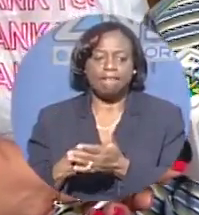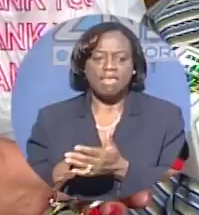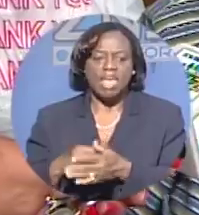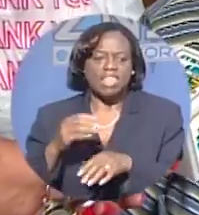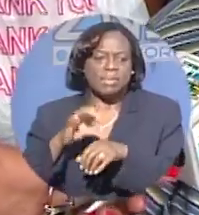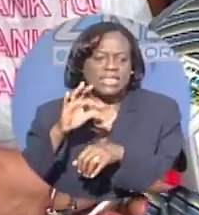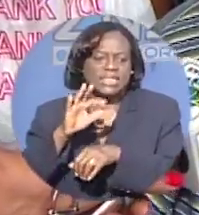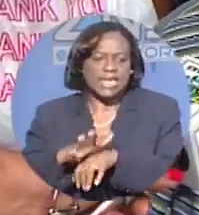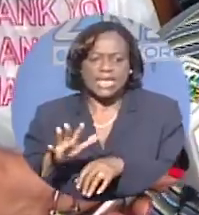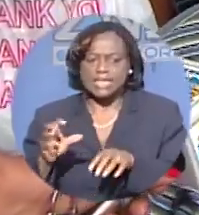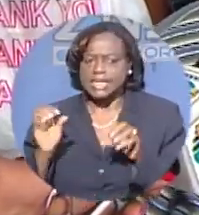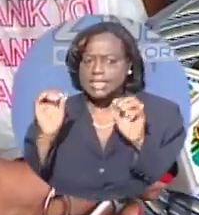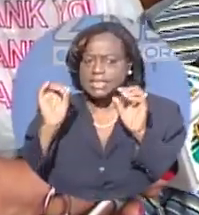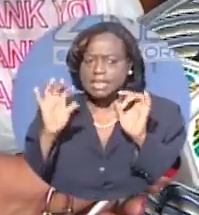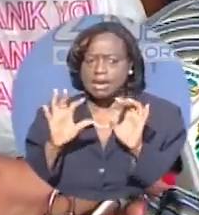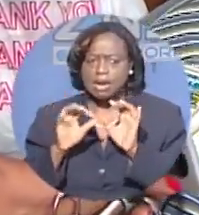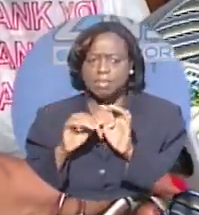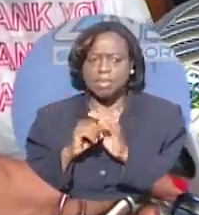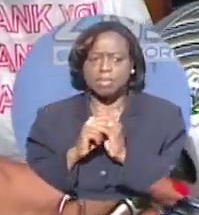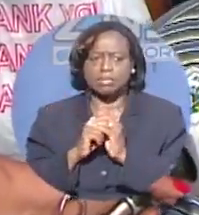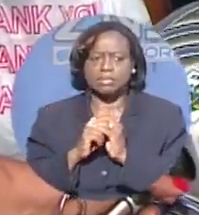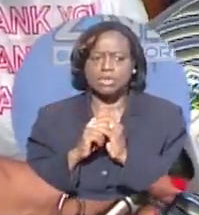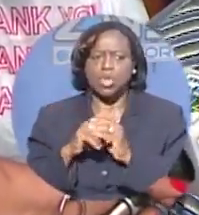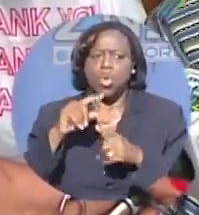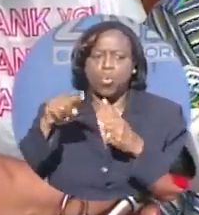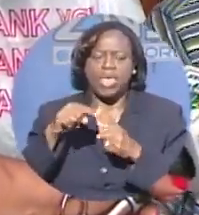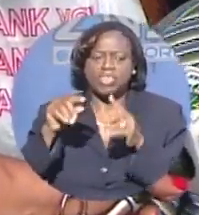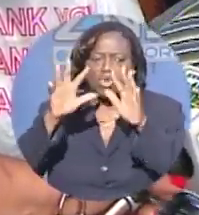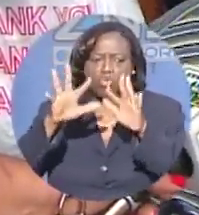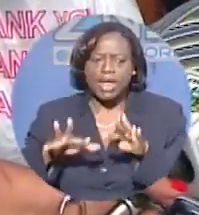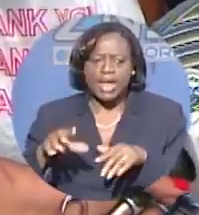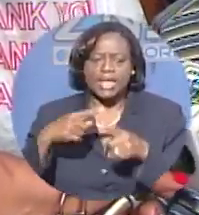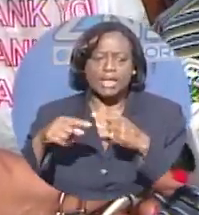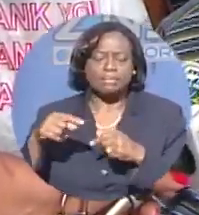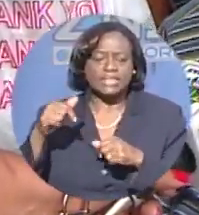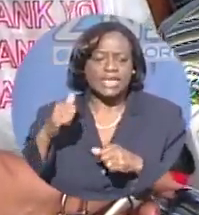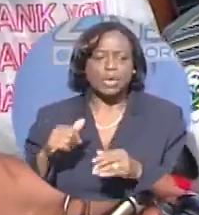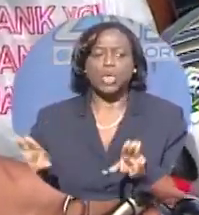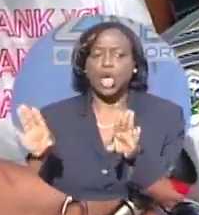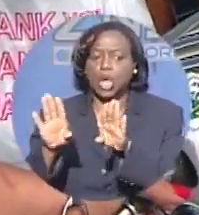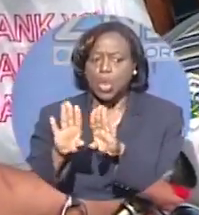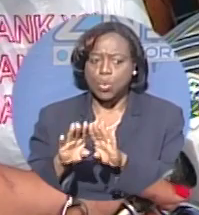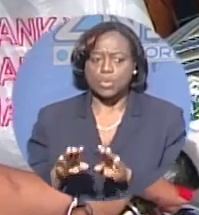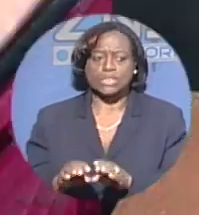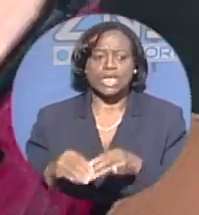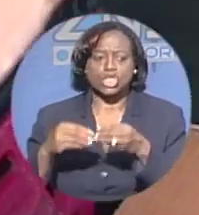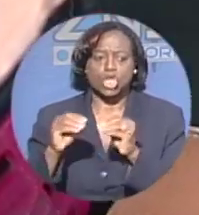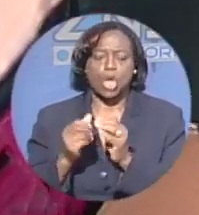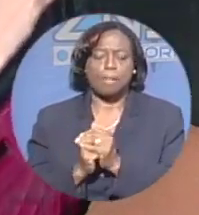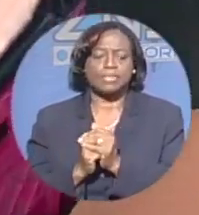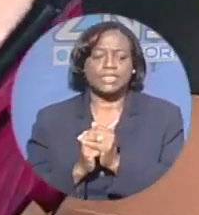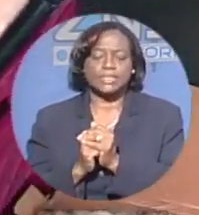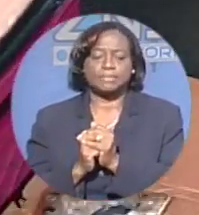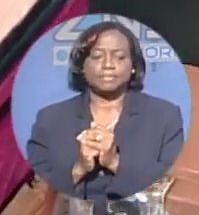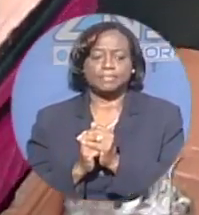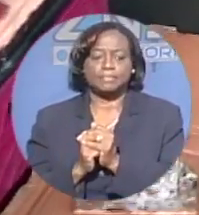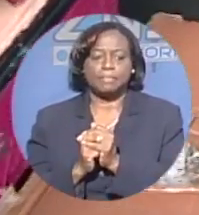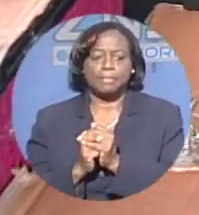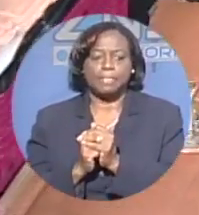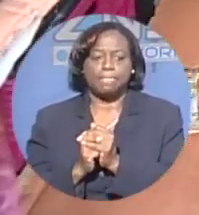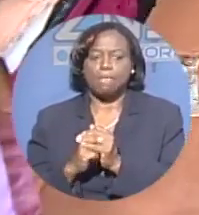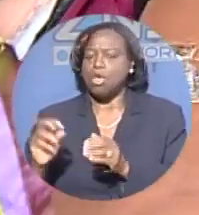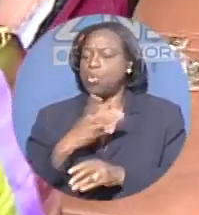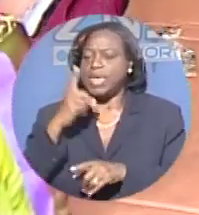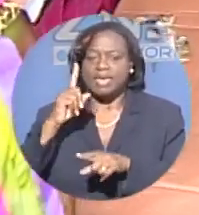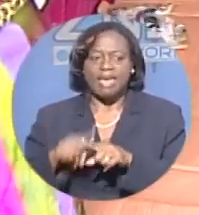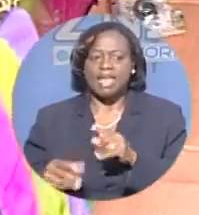Because when that rain come down, me and this child here, we completely closed. When you say completely closed. can't